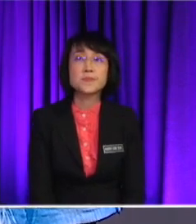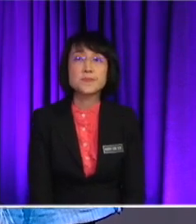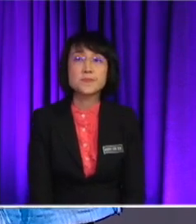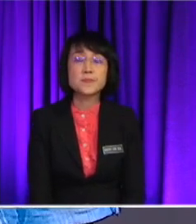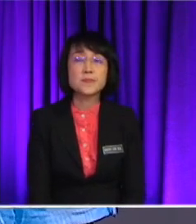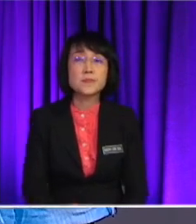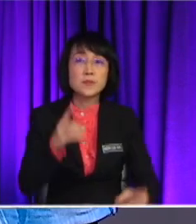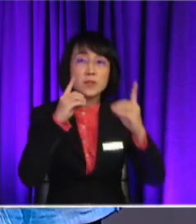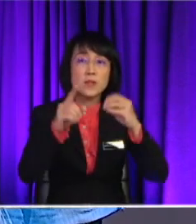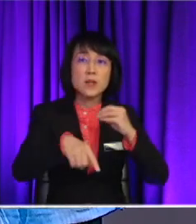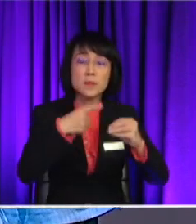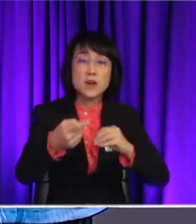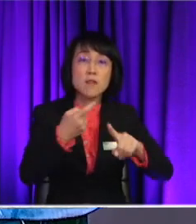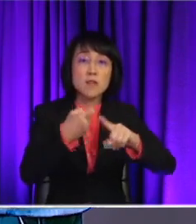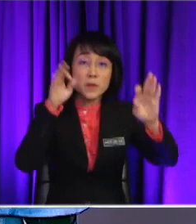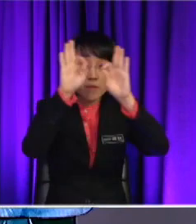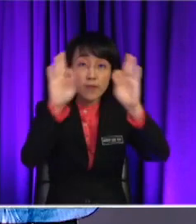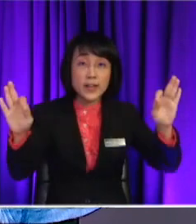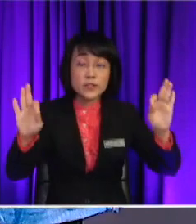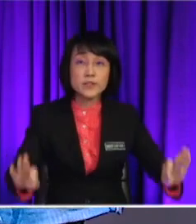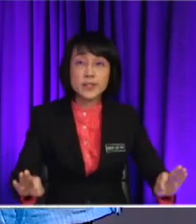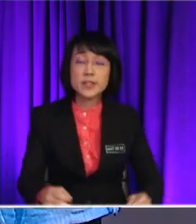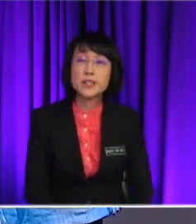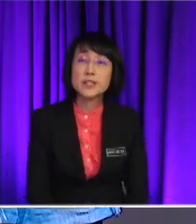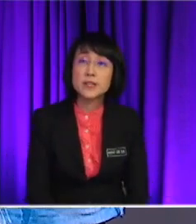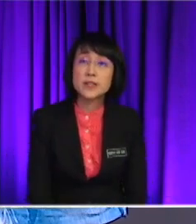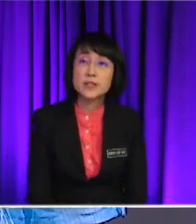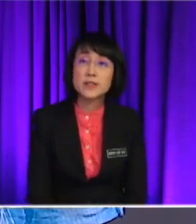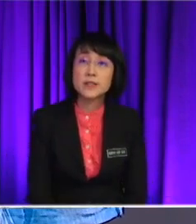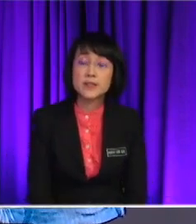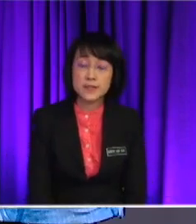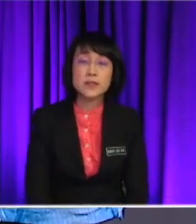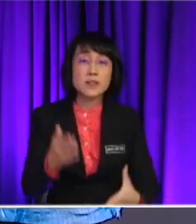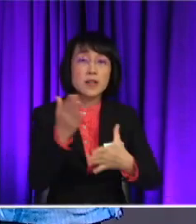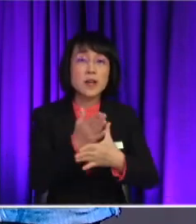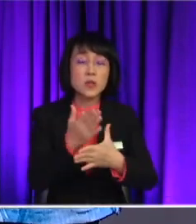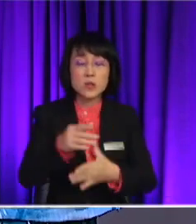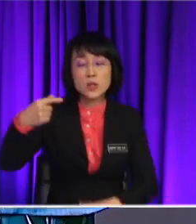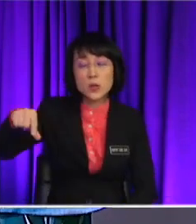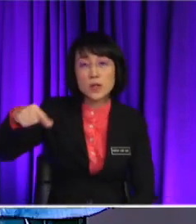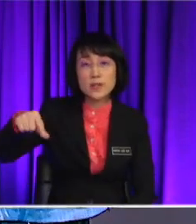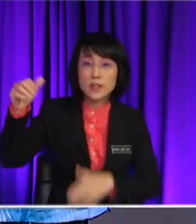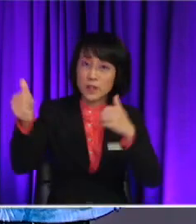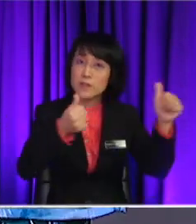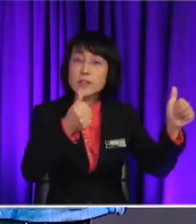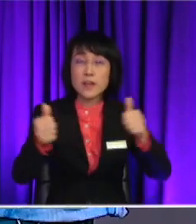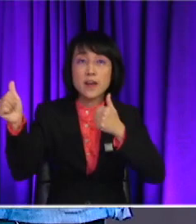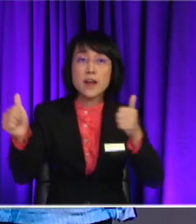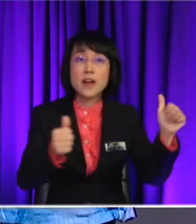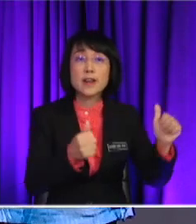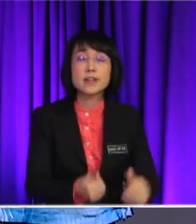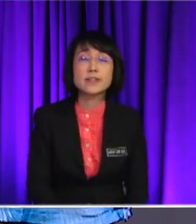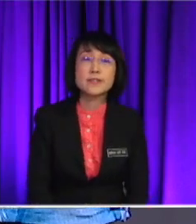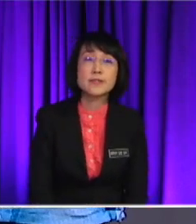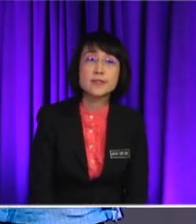mentions about from the factories, right? Mm-hmm. Yeah, okay. The effects, maybe it affects the quality of the air. Yeah? Yes. Okay. How about another